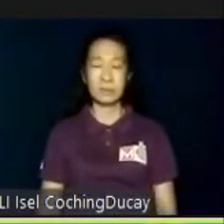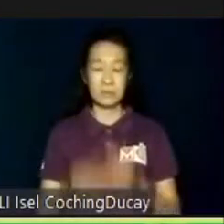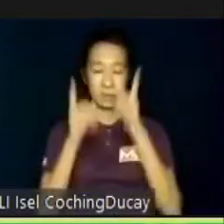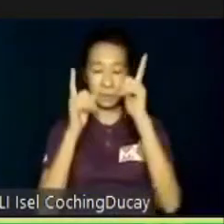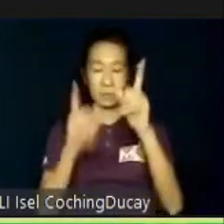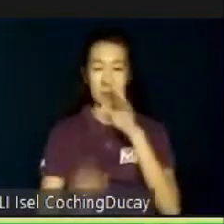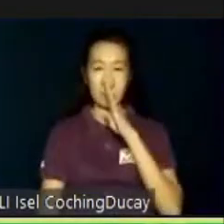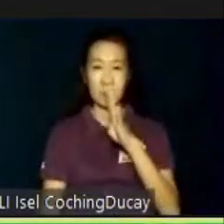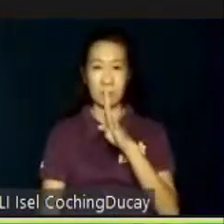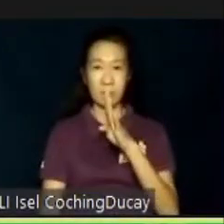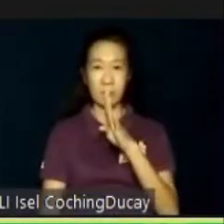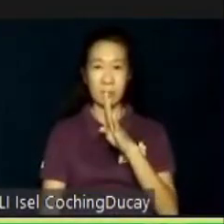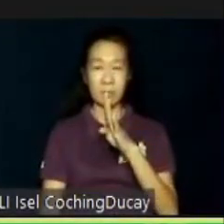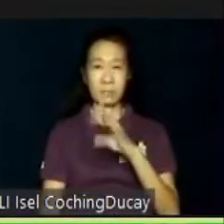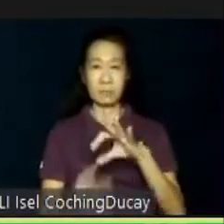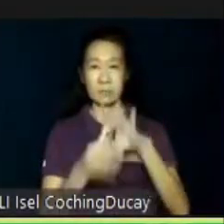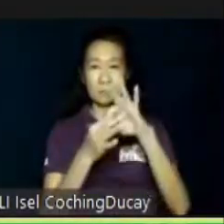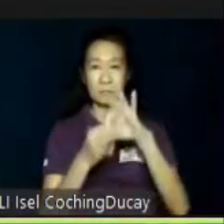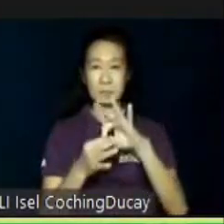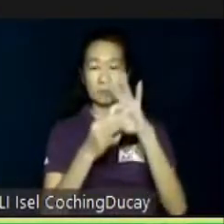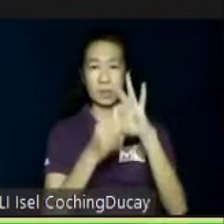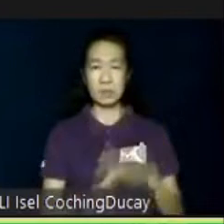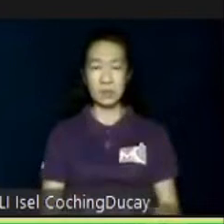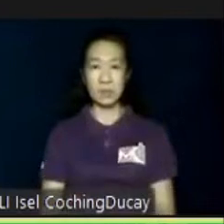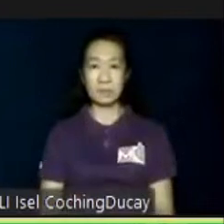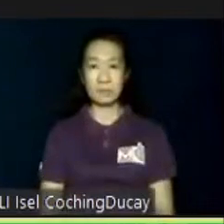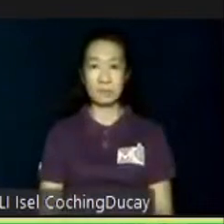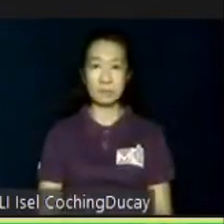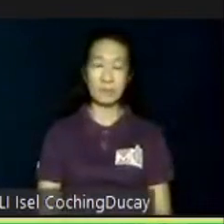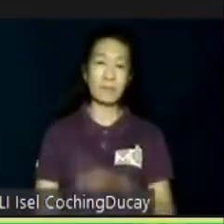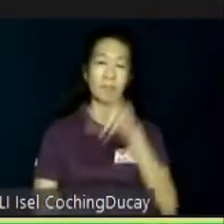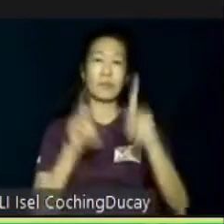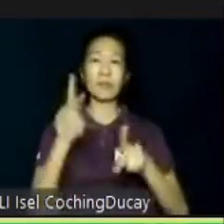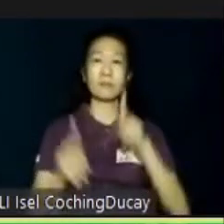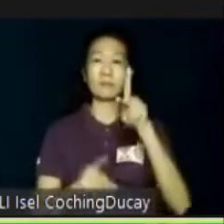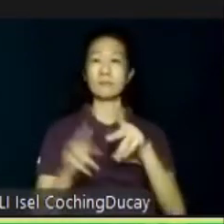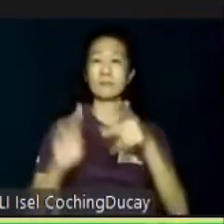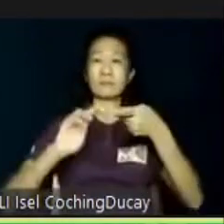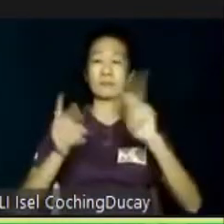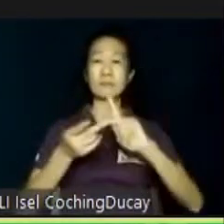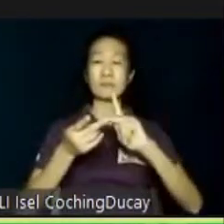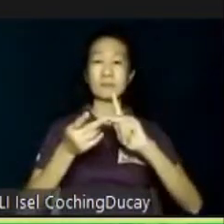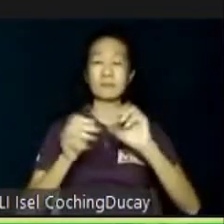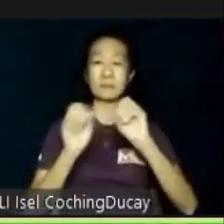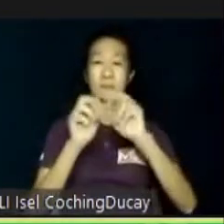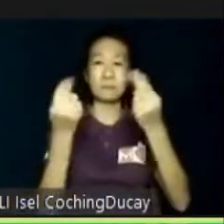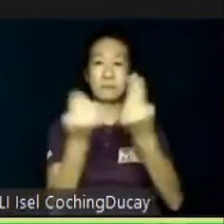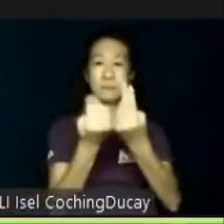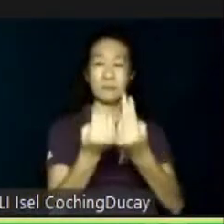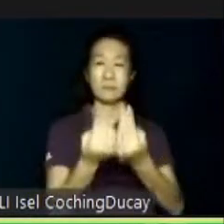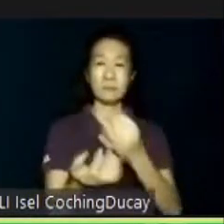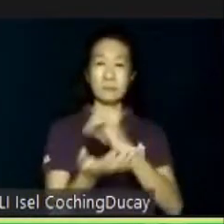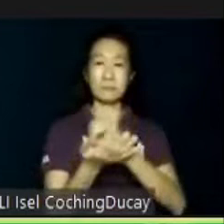the conduit to companies and corporations. We are able to partner with organizations, institutions